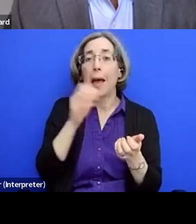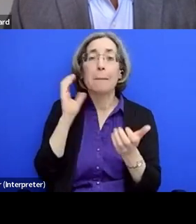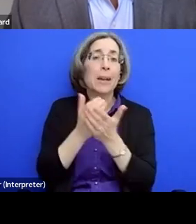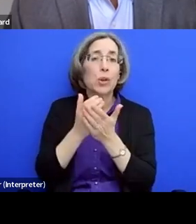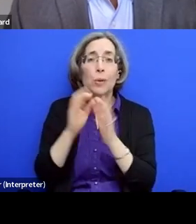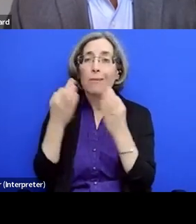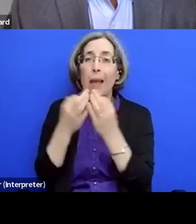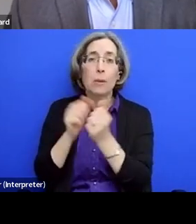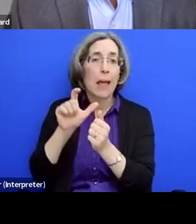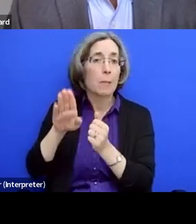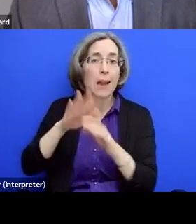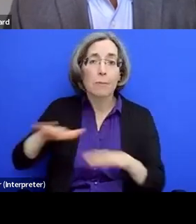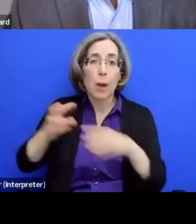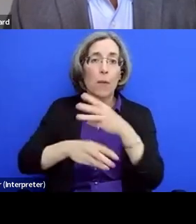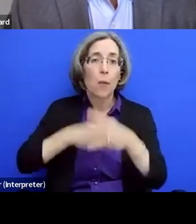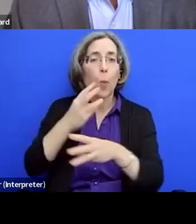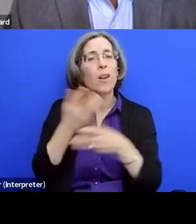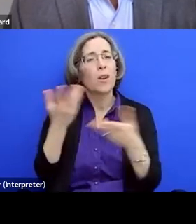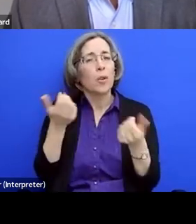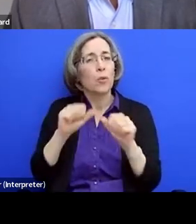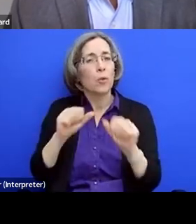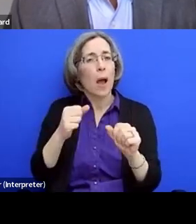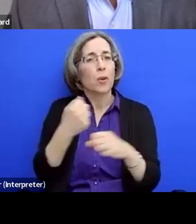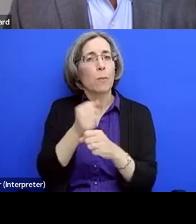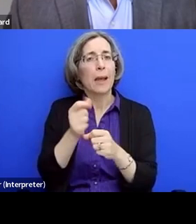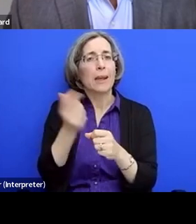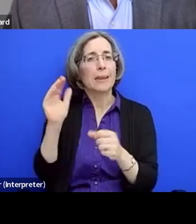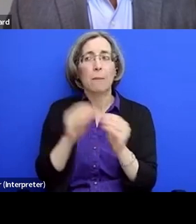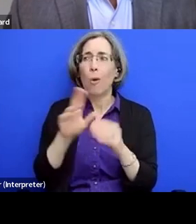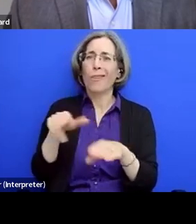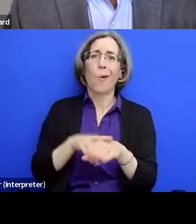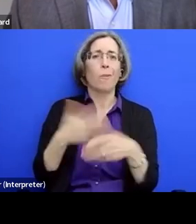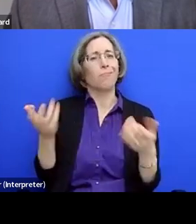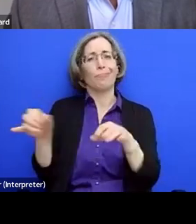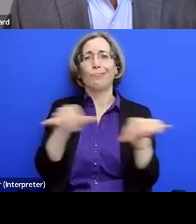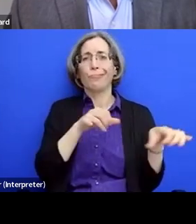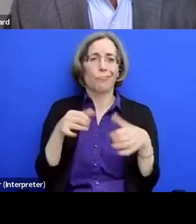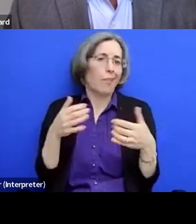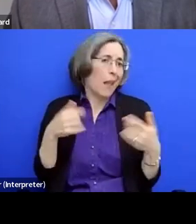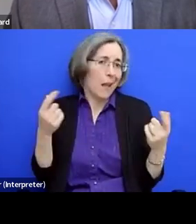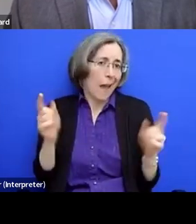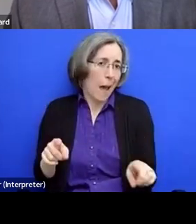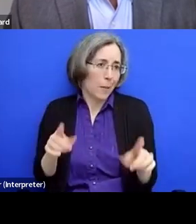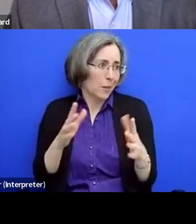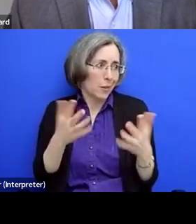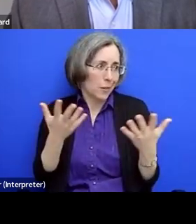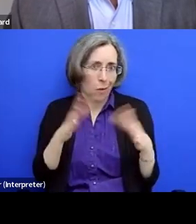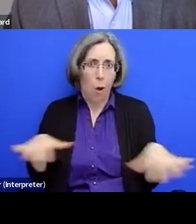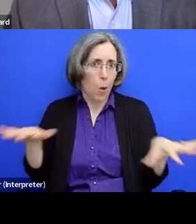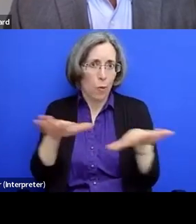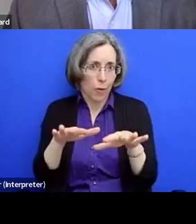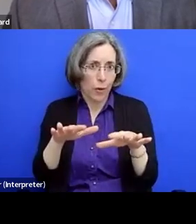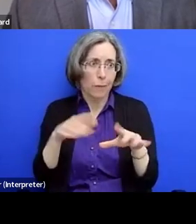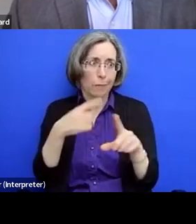as a way of trying to normalize the condition and say, Hey, this is something that occurs, um, in people all over the world,